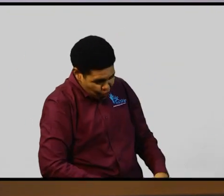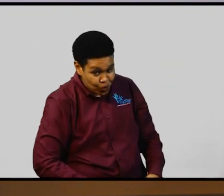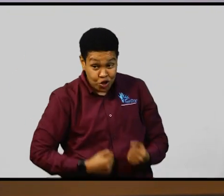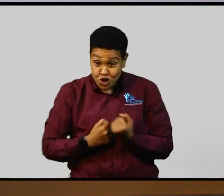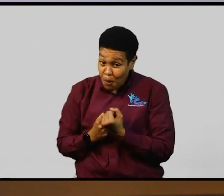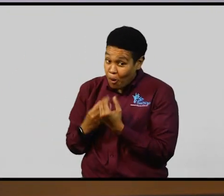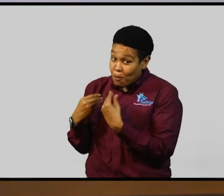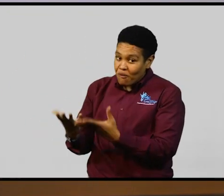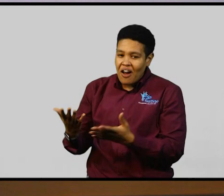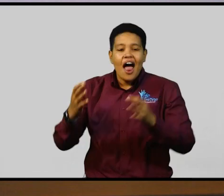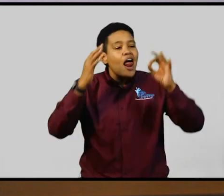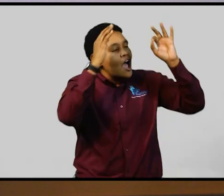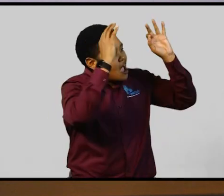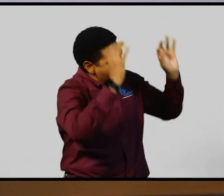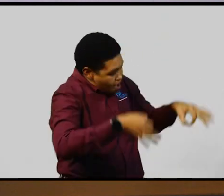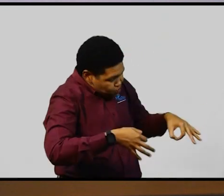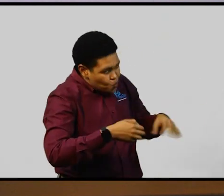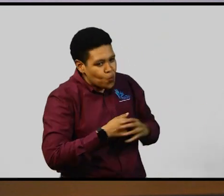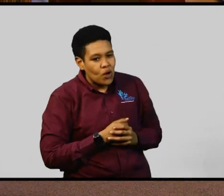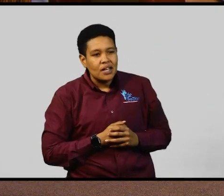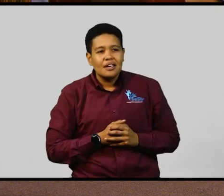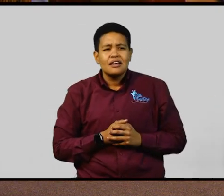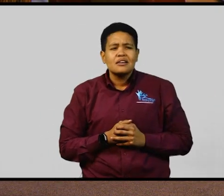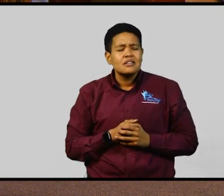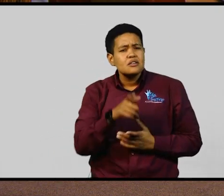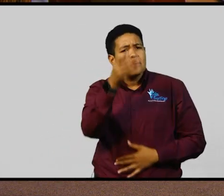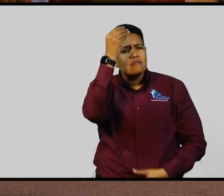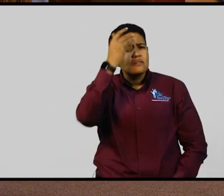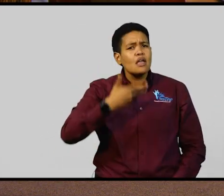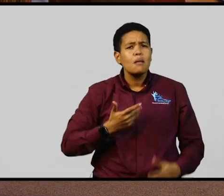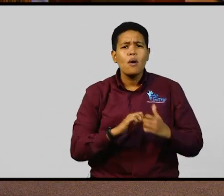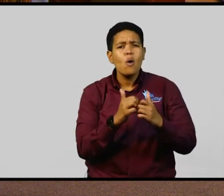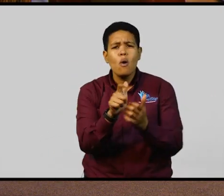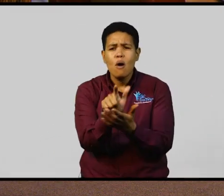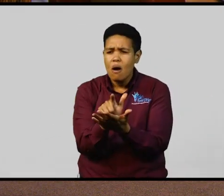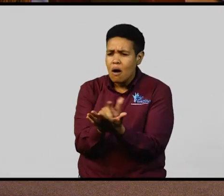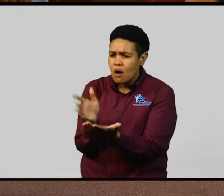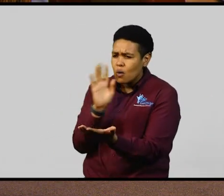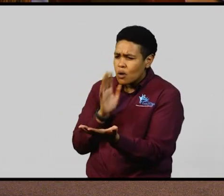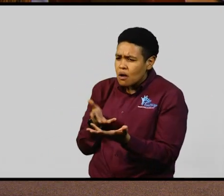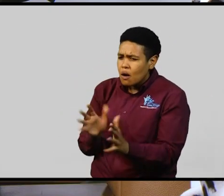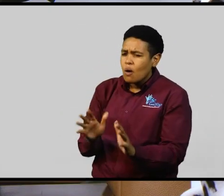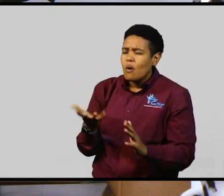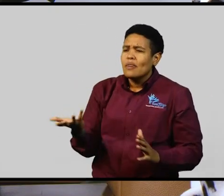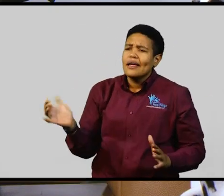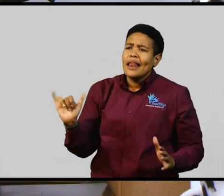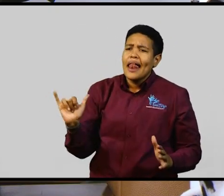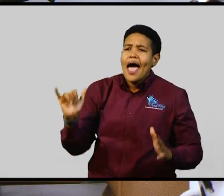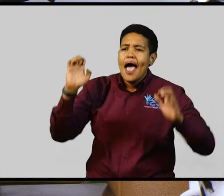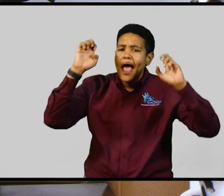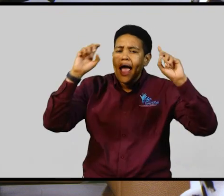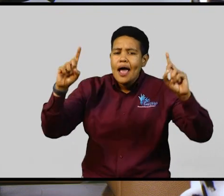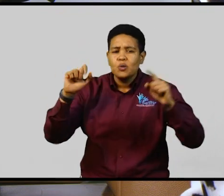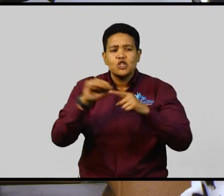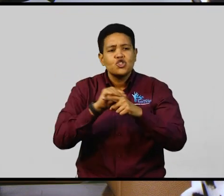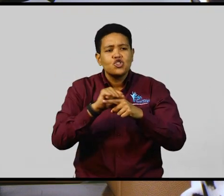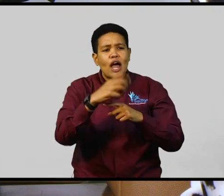can you tell me exactly how the act will facilitate things like education and training?